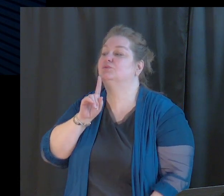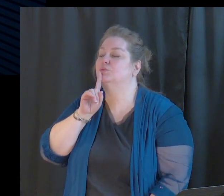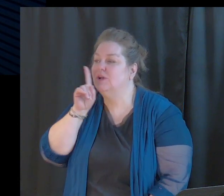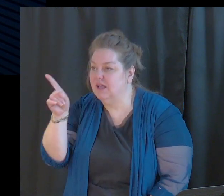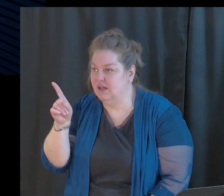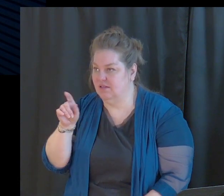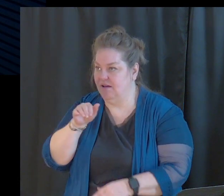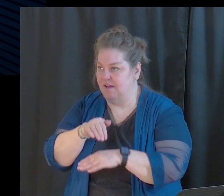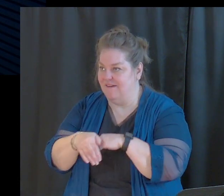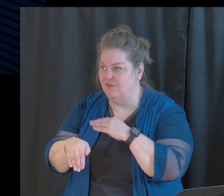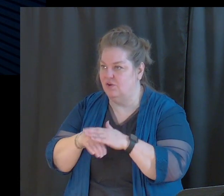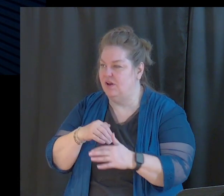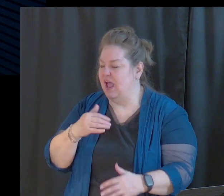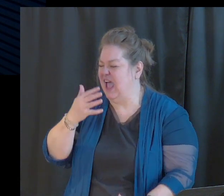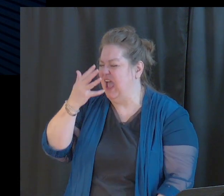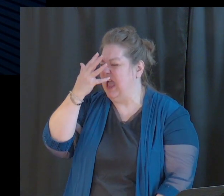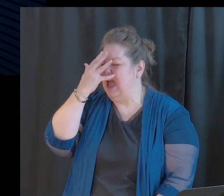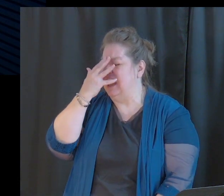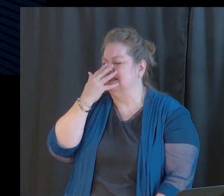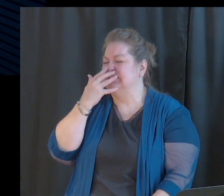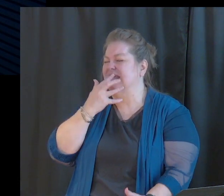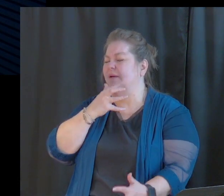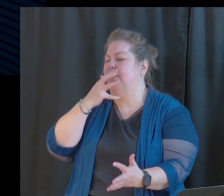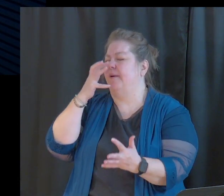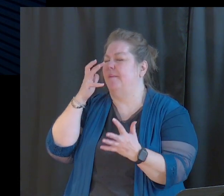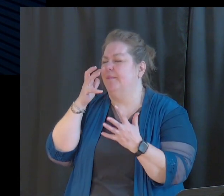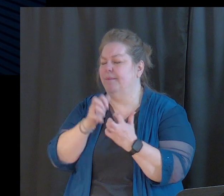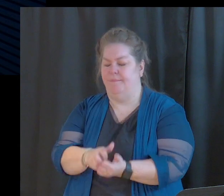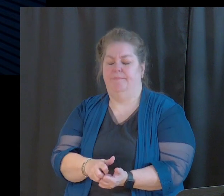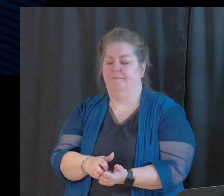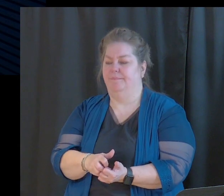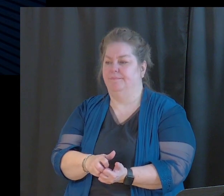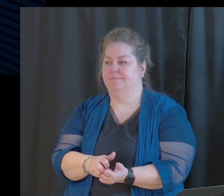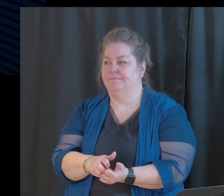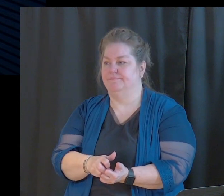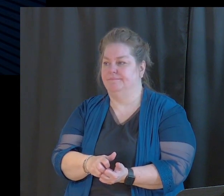And I sleep like a baby